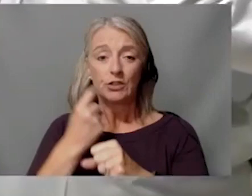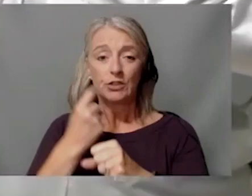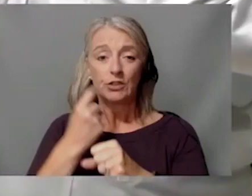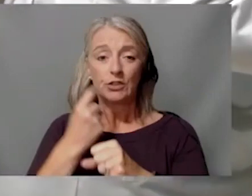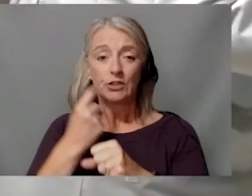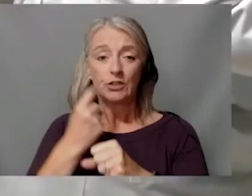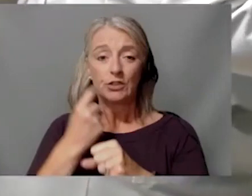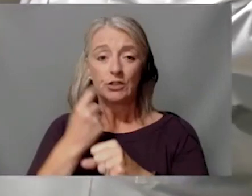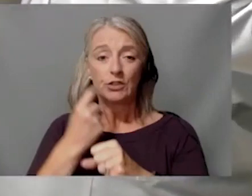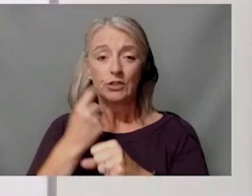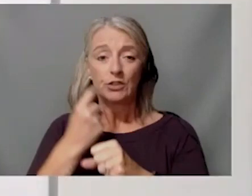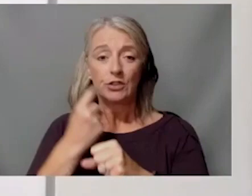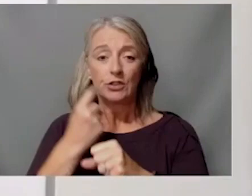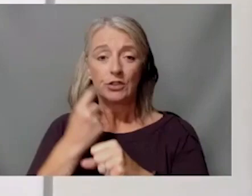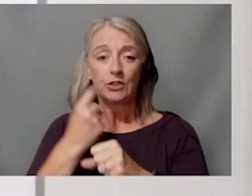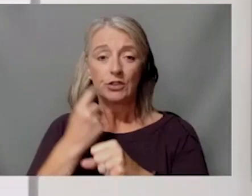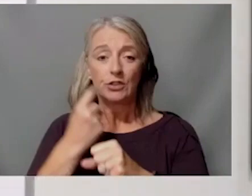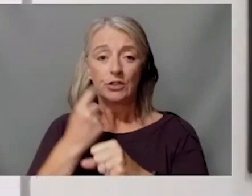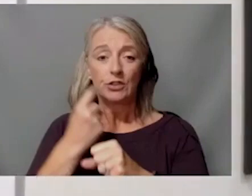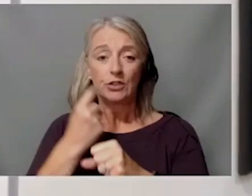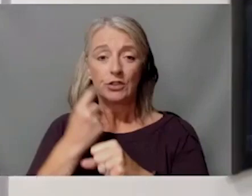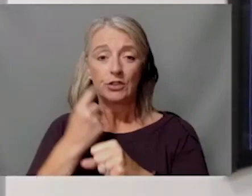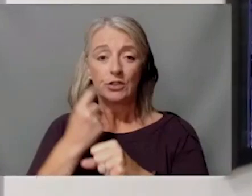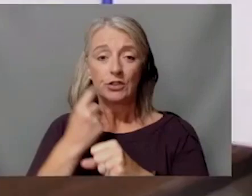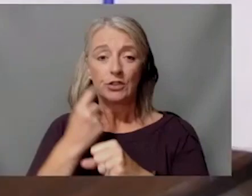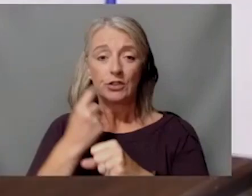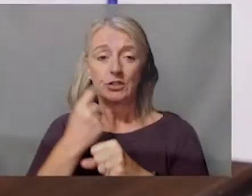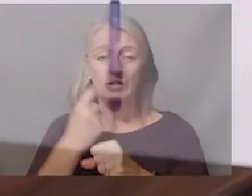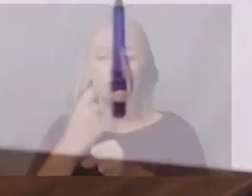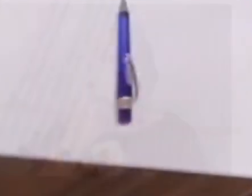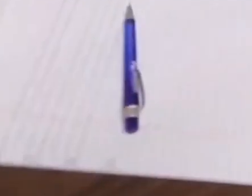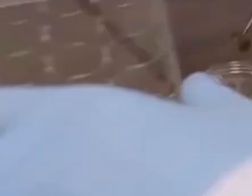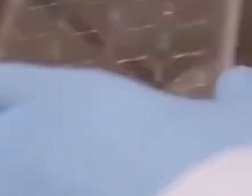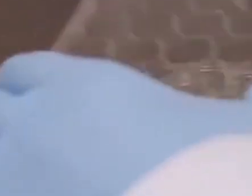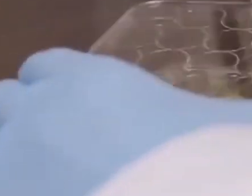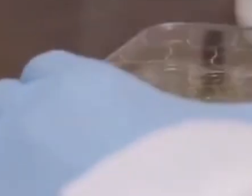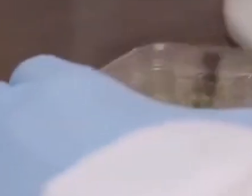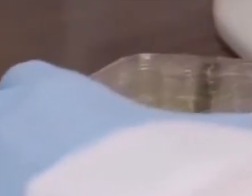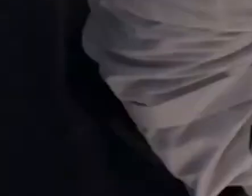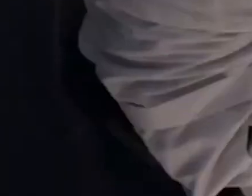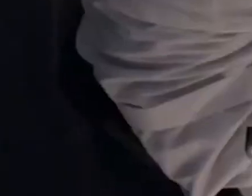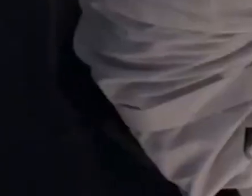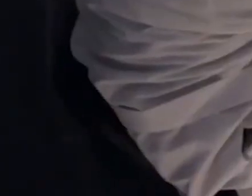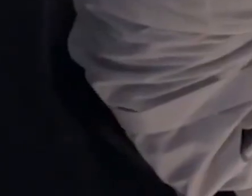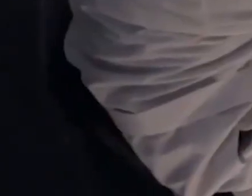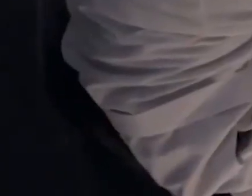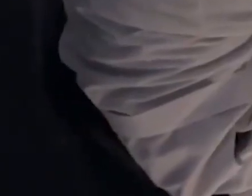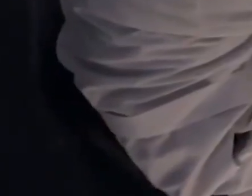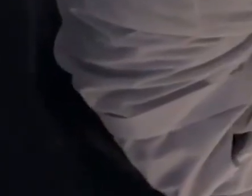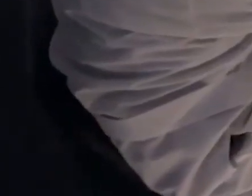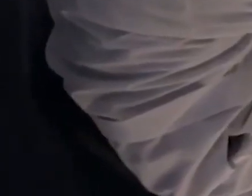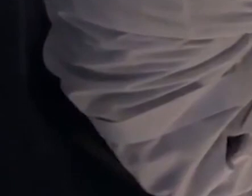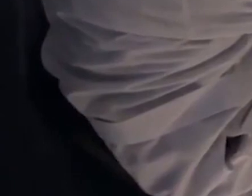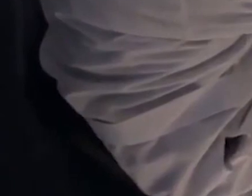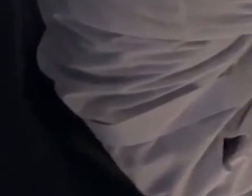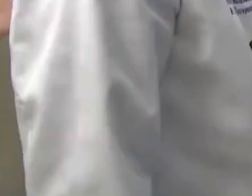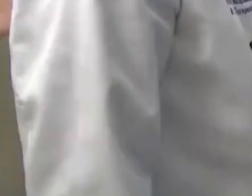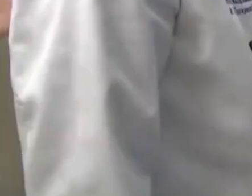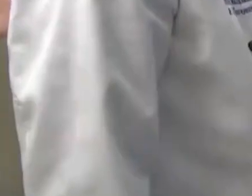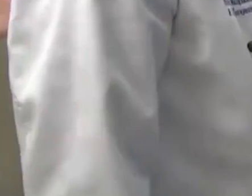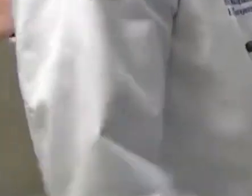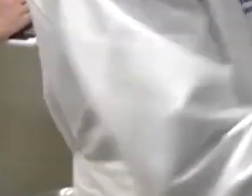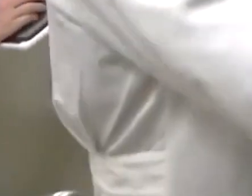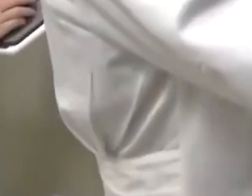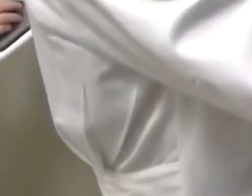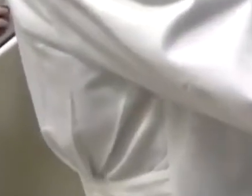Help us celebrate this latest achievement while making sure we can continue our work to cure cancer. Please consider